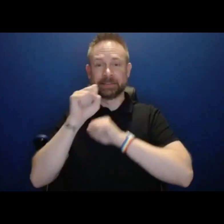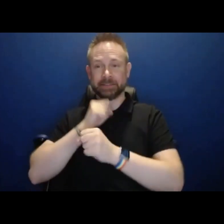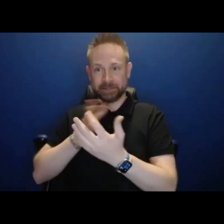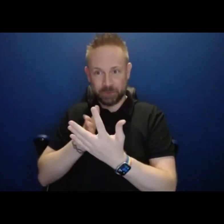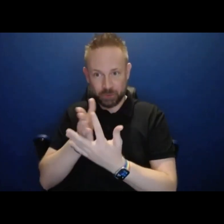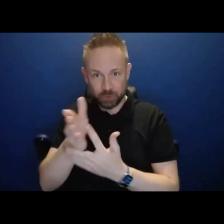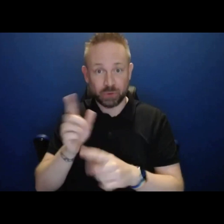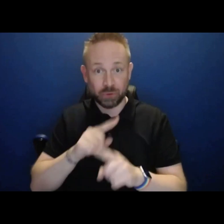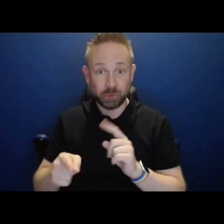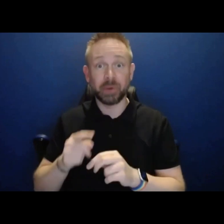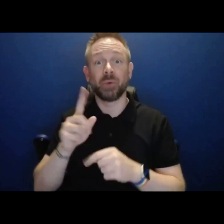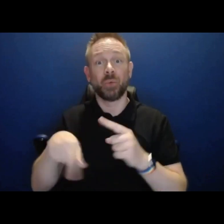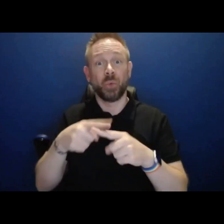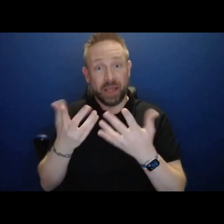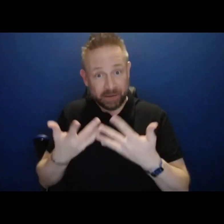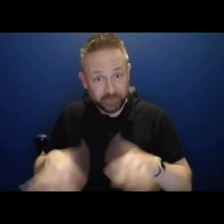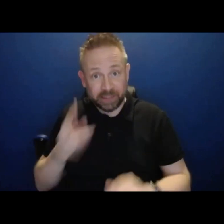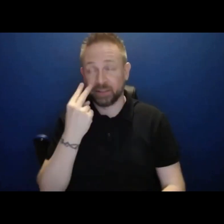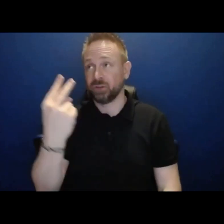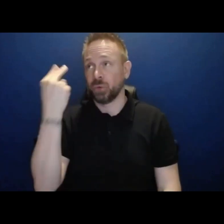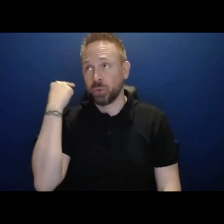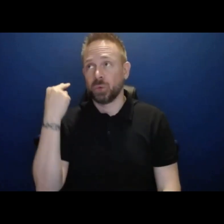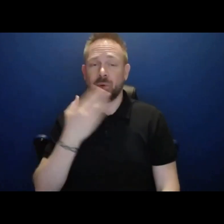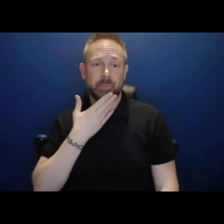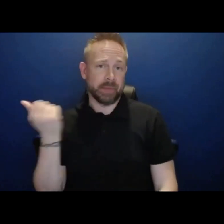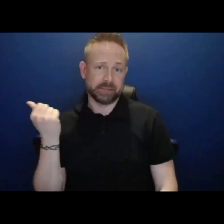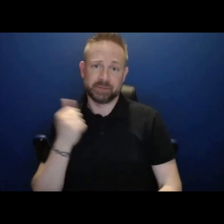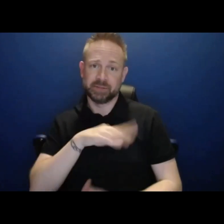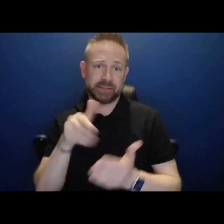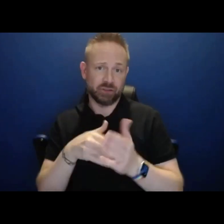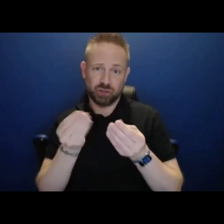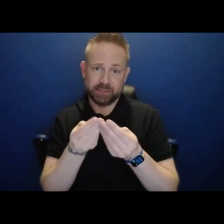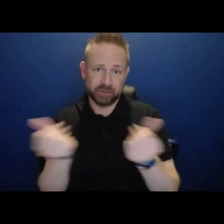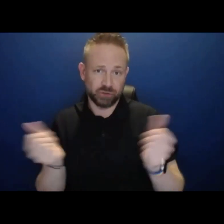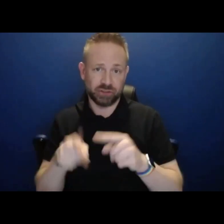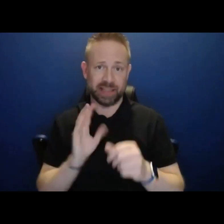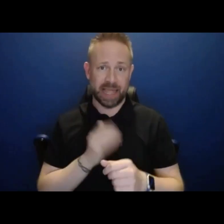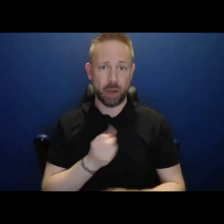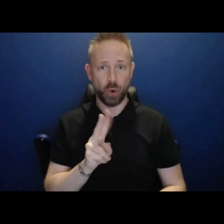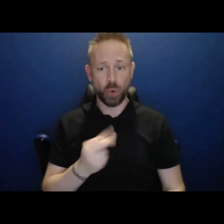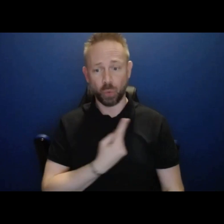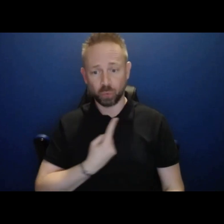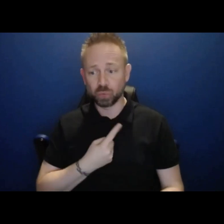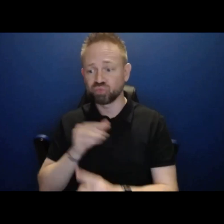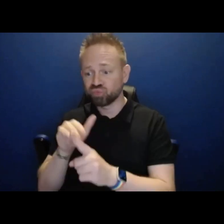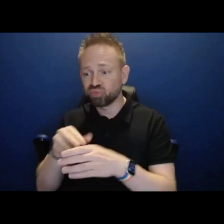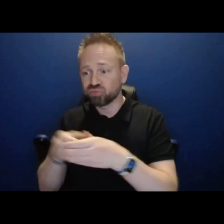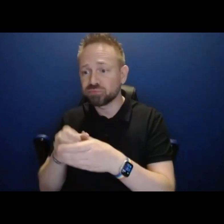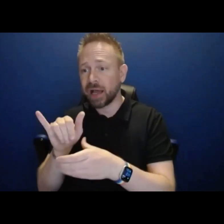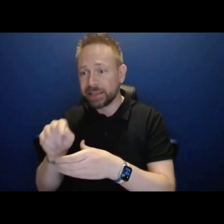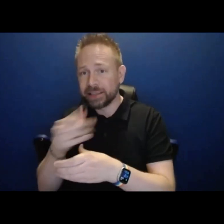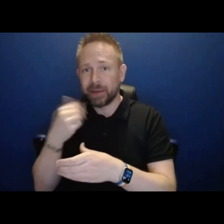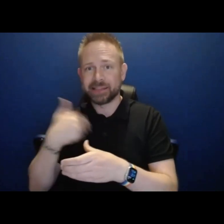solution has worked a lot better than our own internal solution, our own internal IT group had worked. And